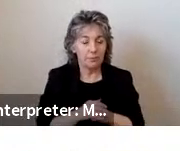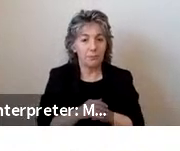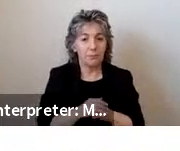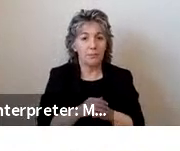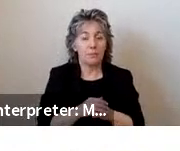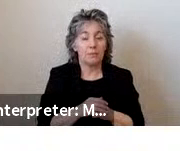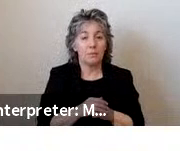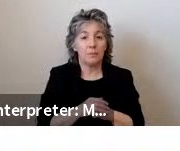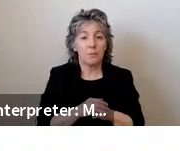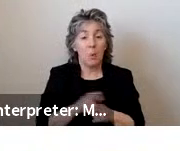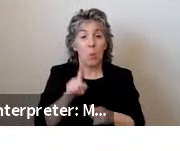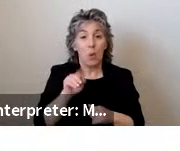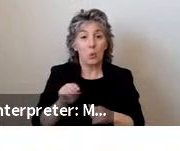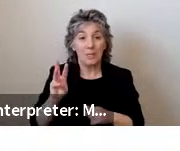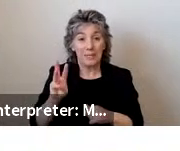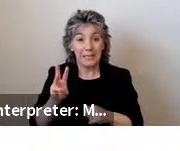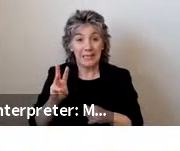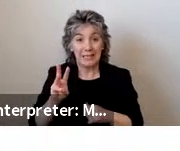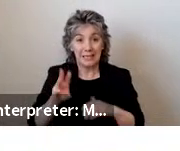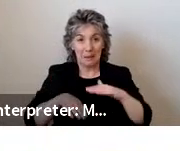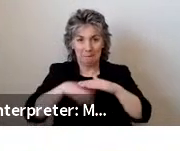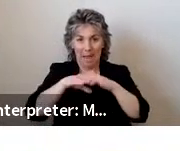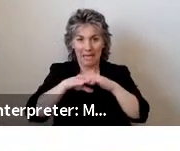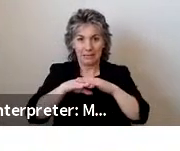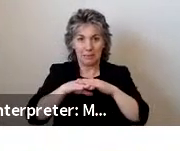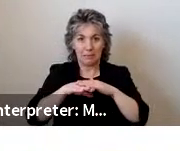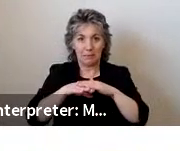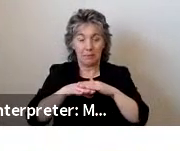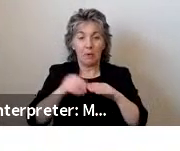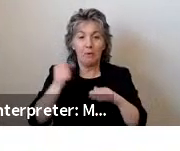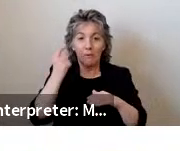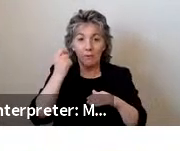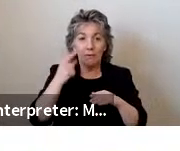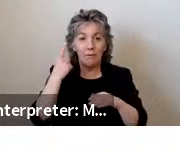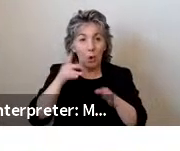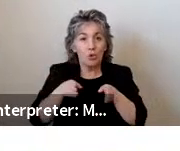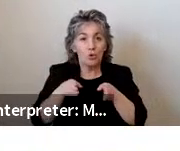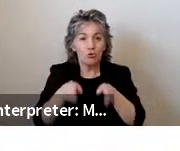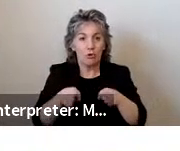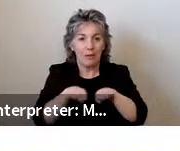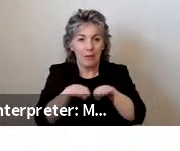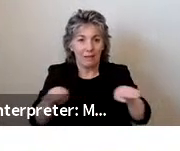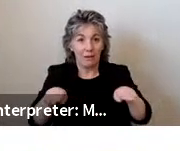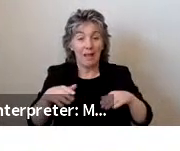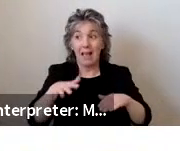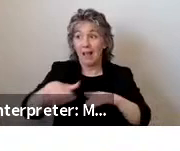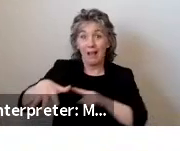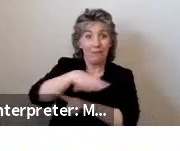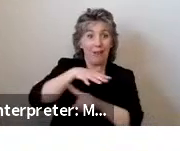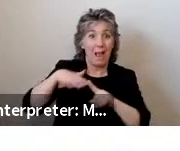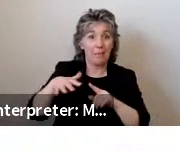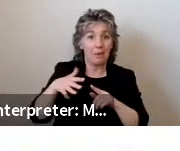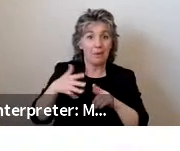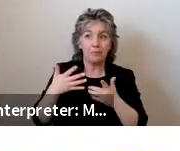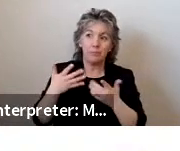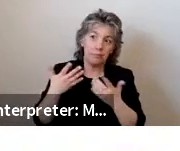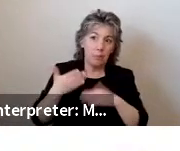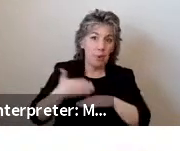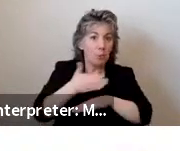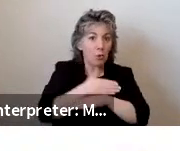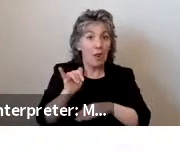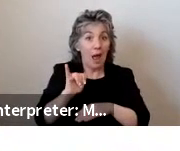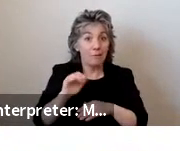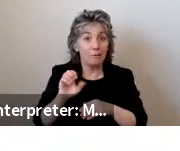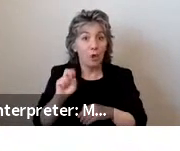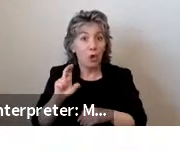with a maximum, maximum slope at street level, any environmental improvement, such as the use of curbs, will support